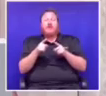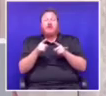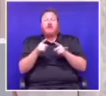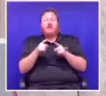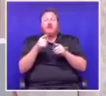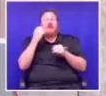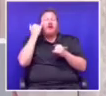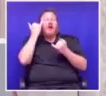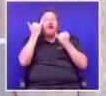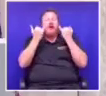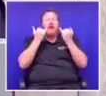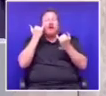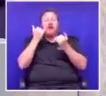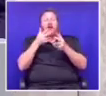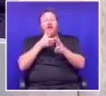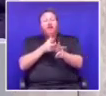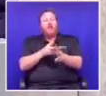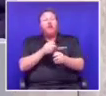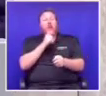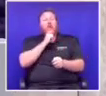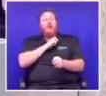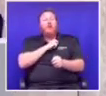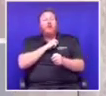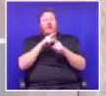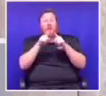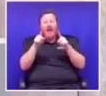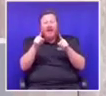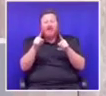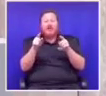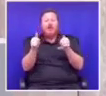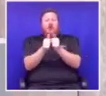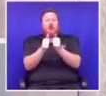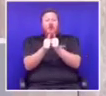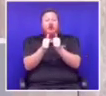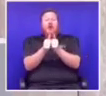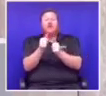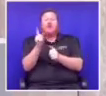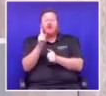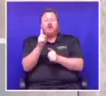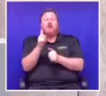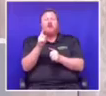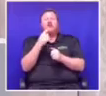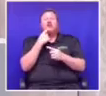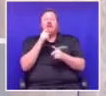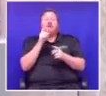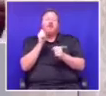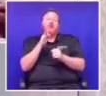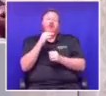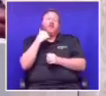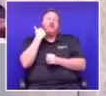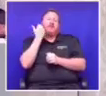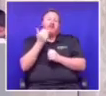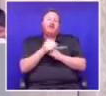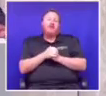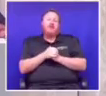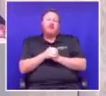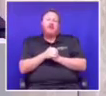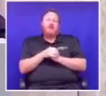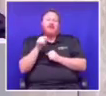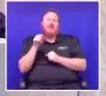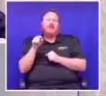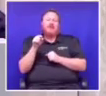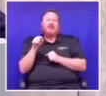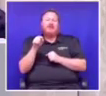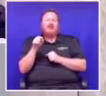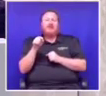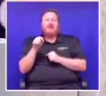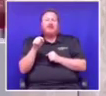different ideologies. But what unites us is the statement of intent and this statement of intent, having